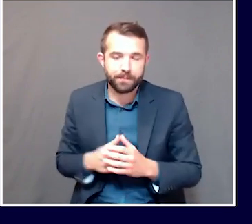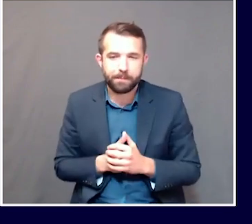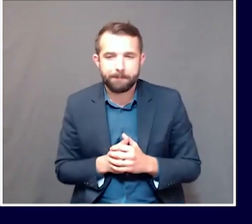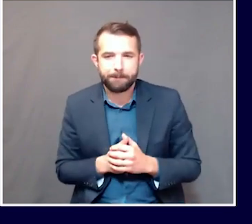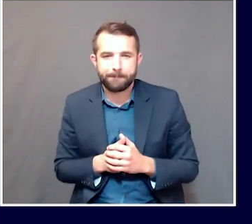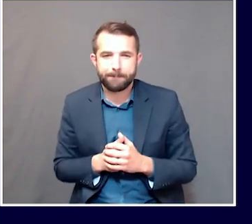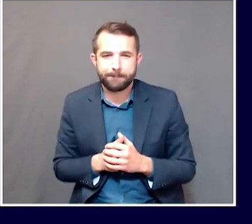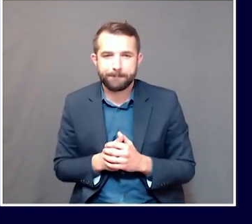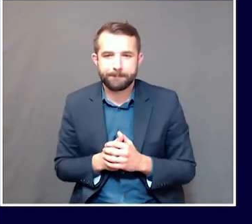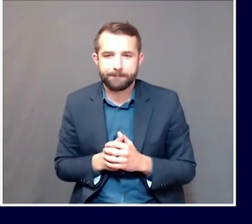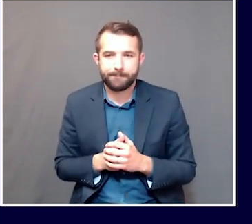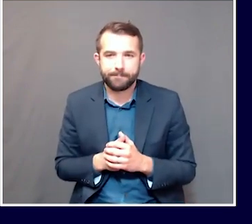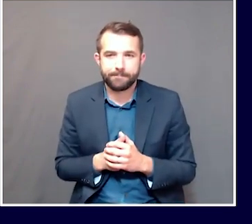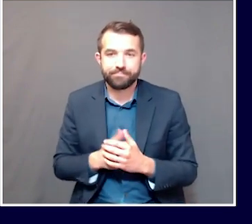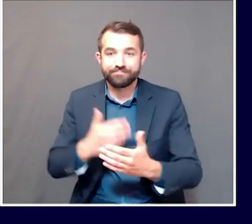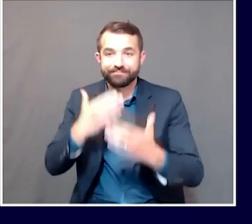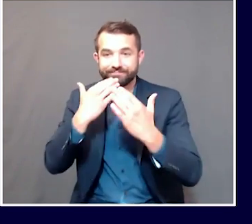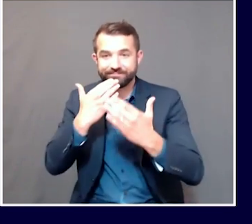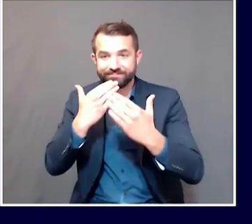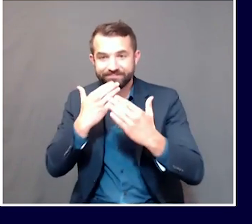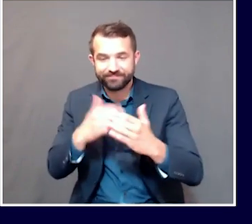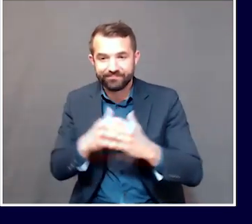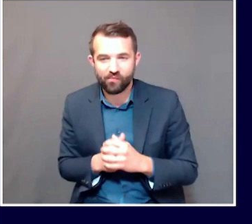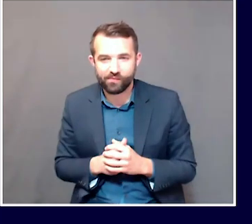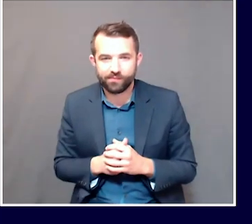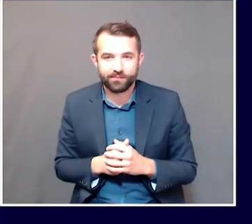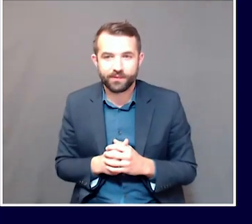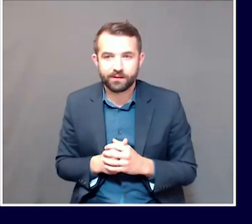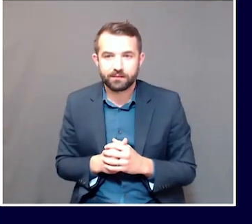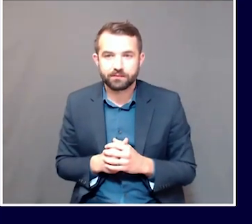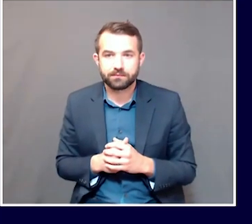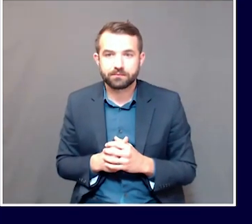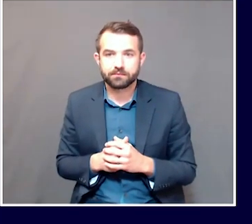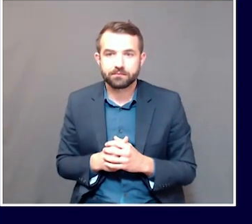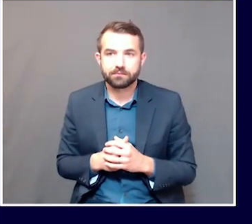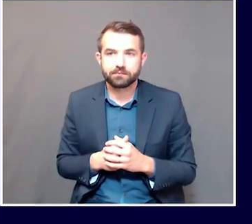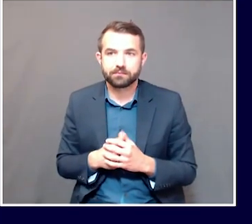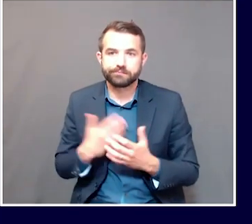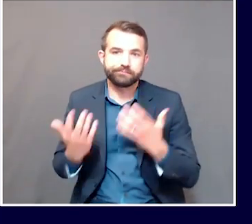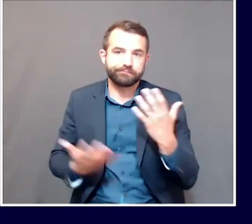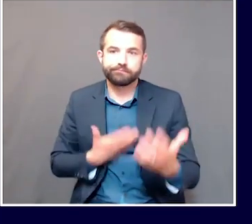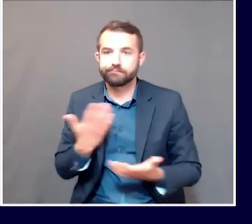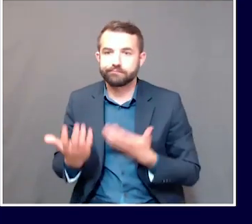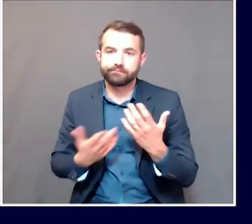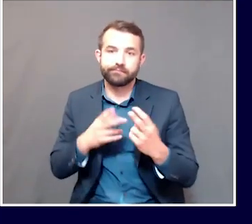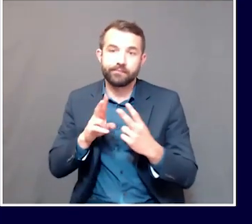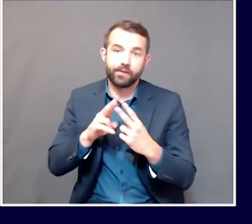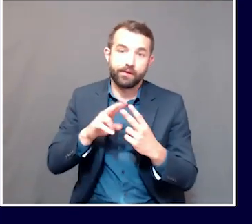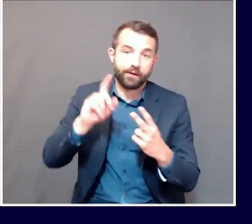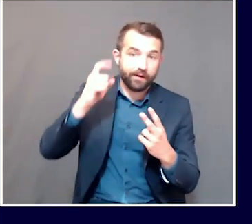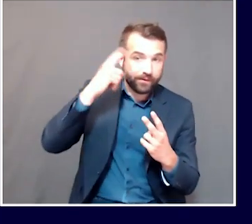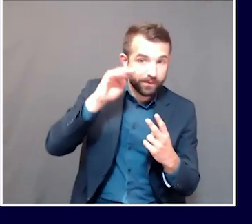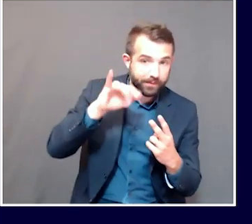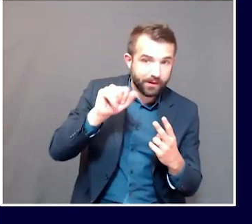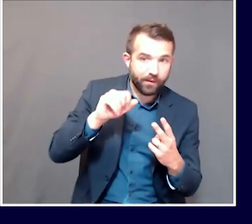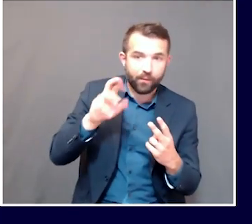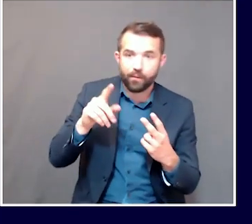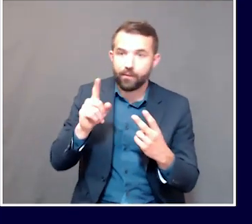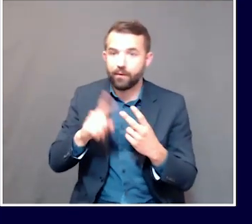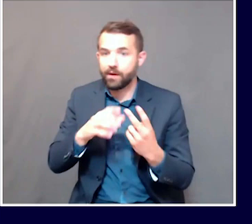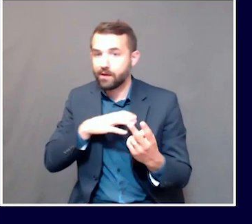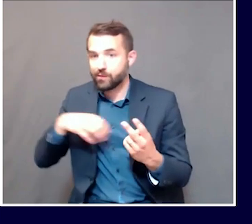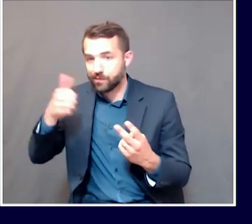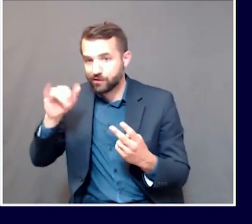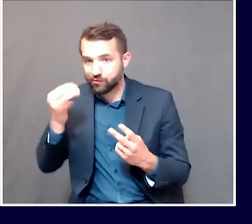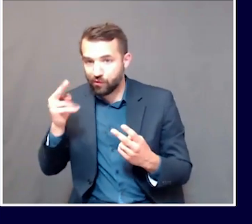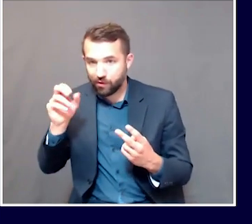Great. Thank you very much. This, I guess, first question for either Governor Mills or for Commissioner Johnson.